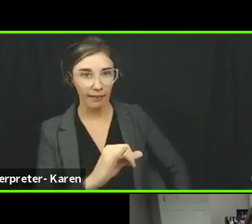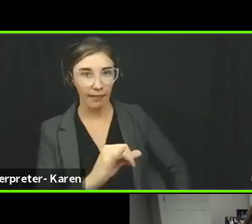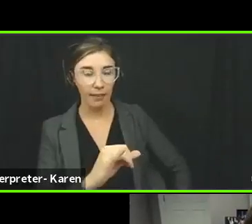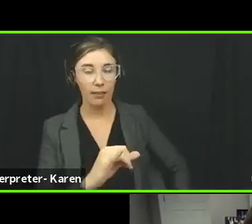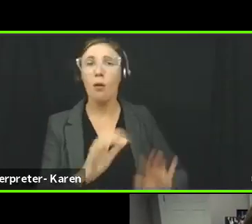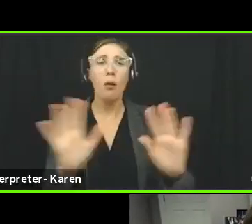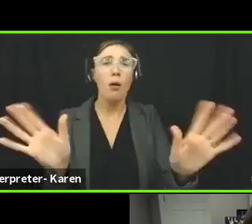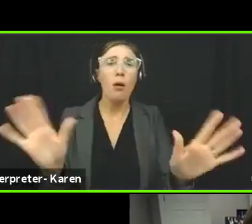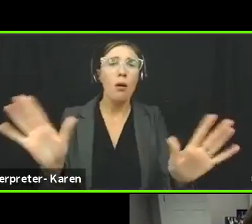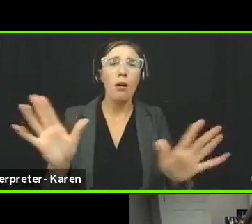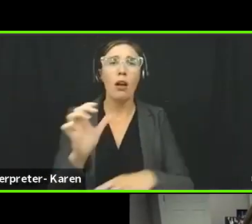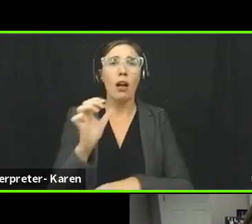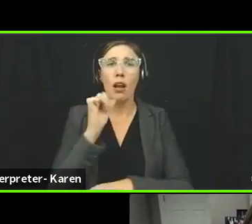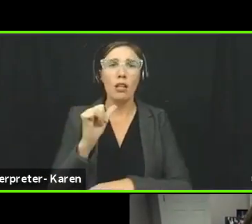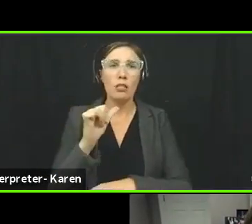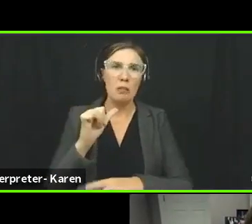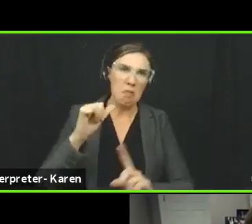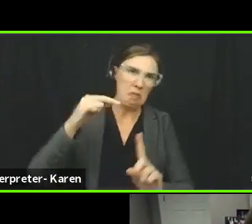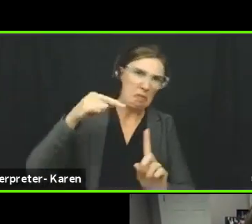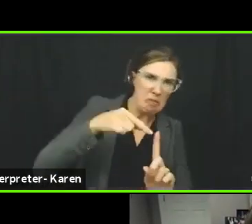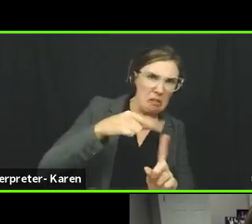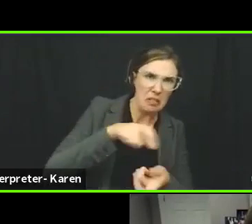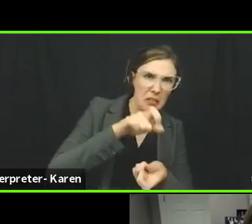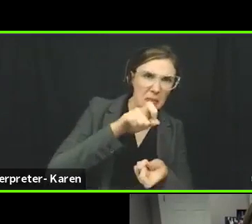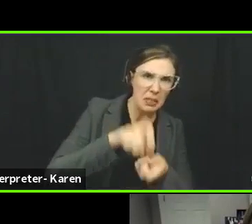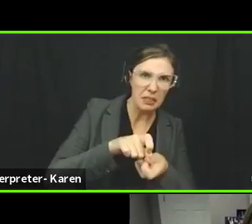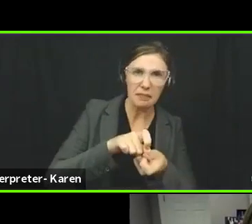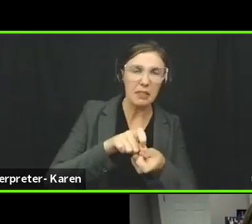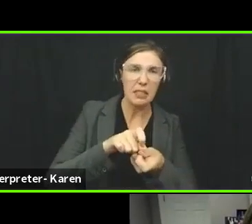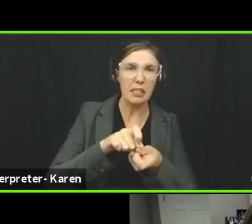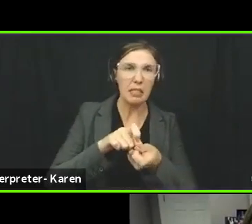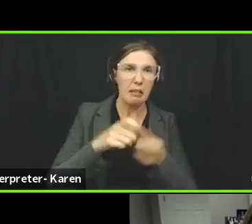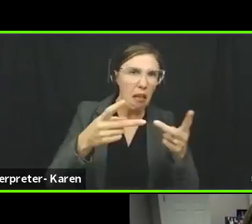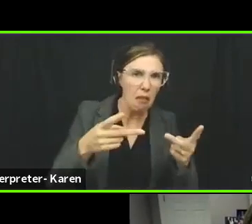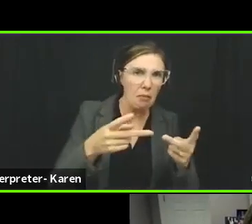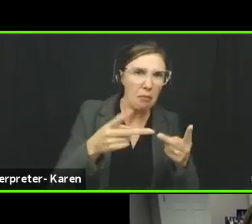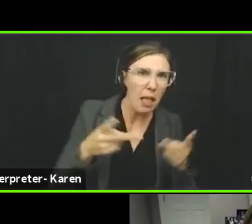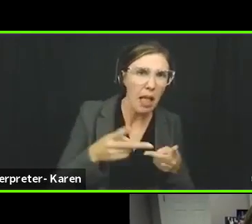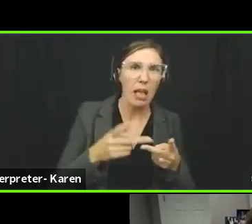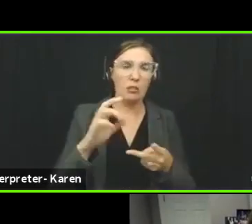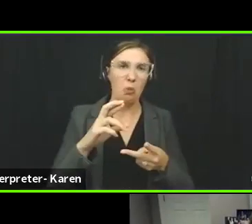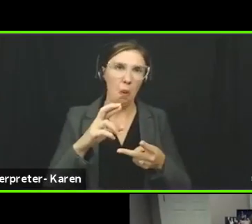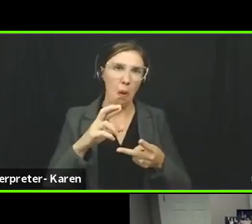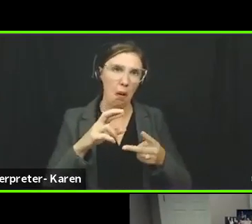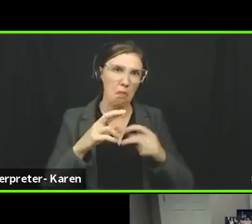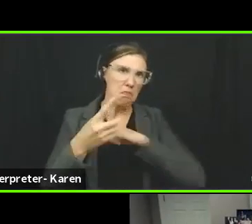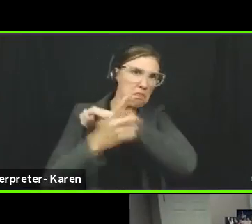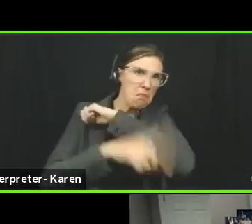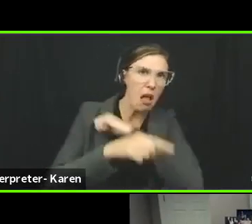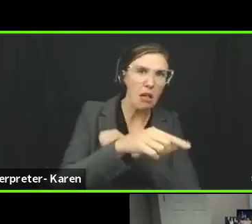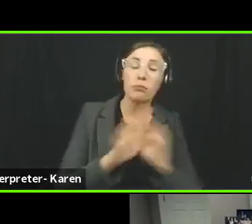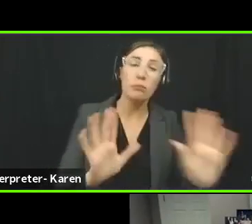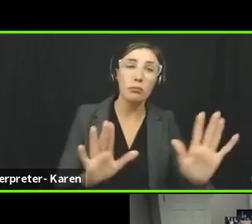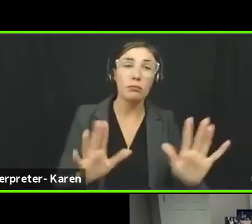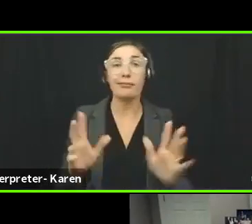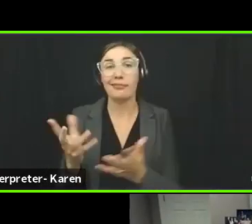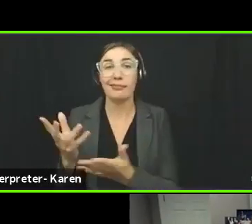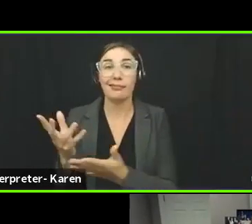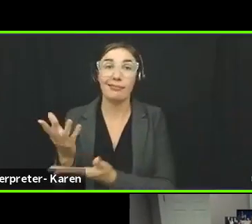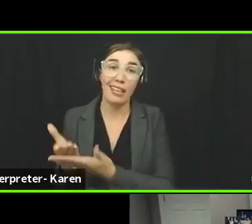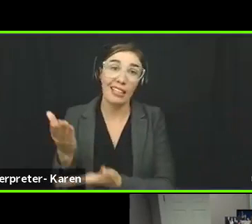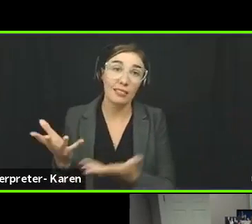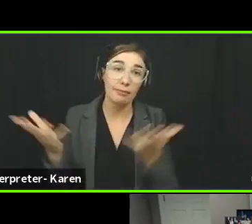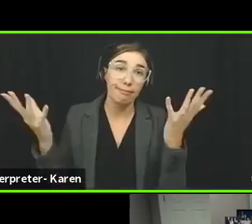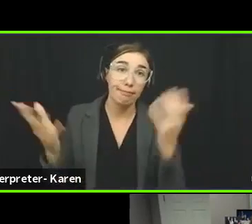penalize or target, you know, any particular area. But that's just a fact. I know,